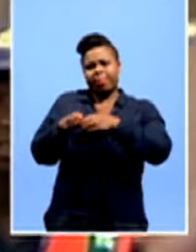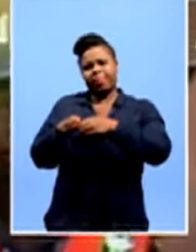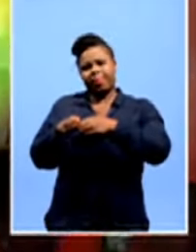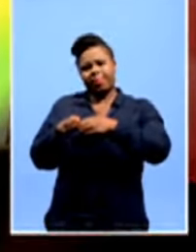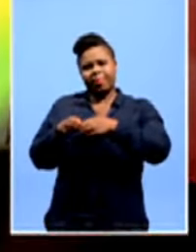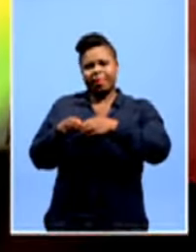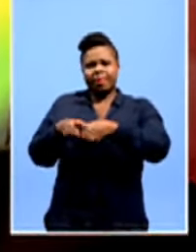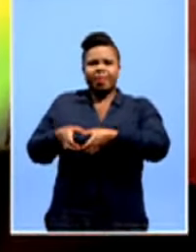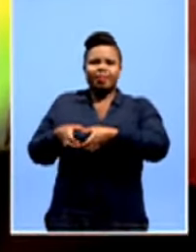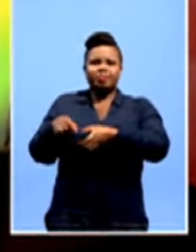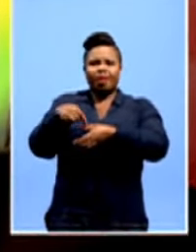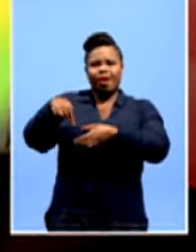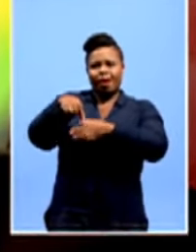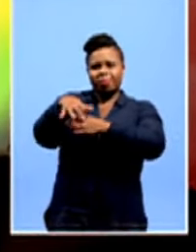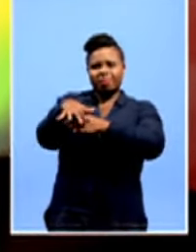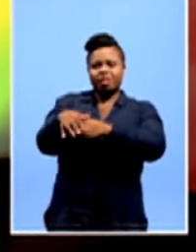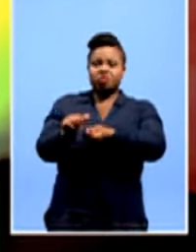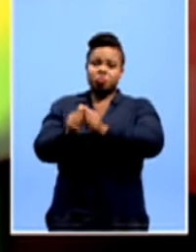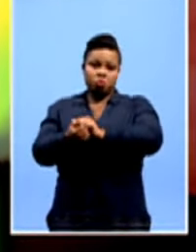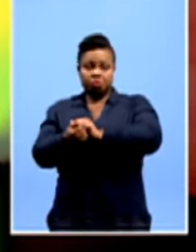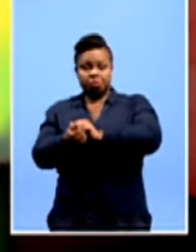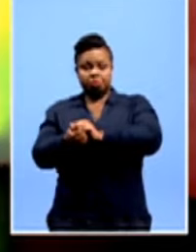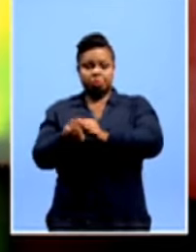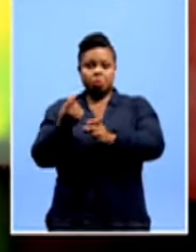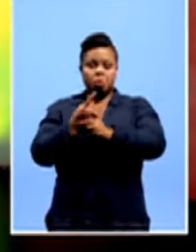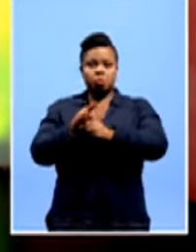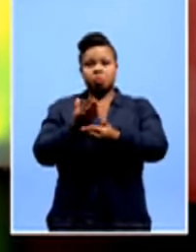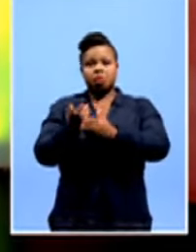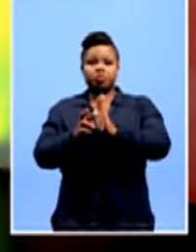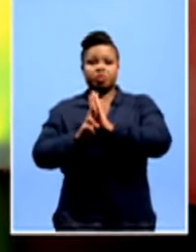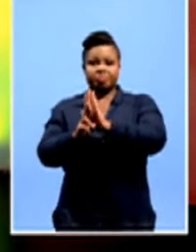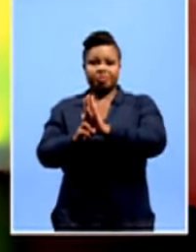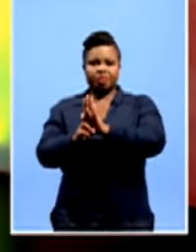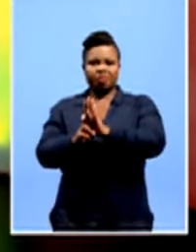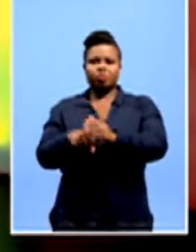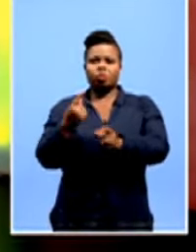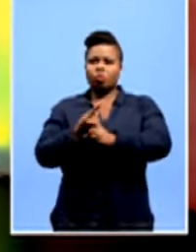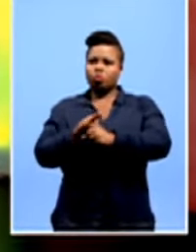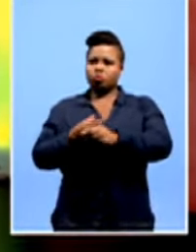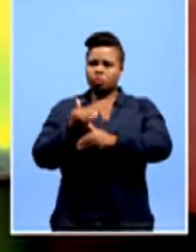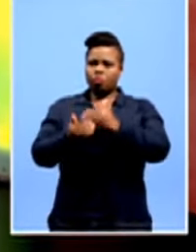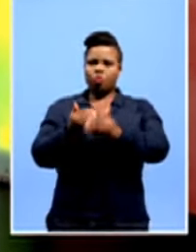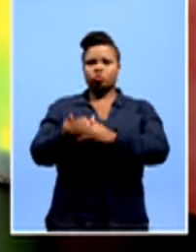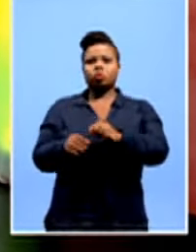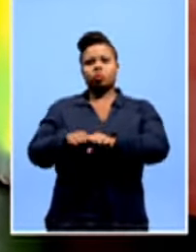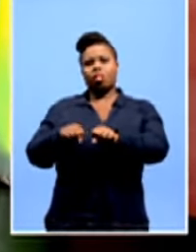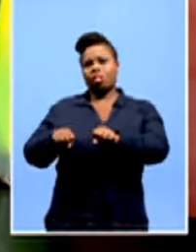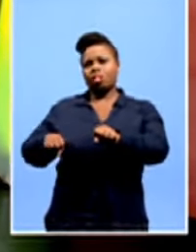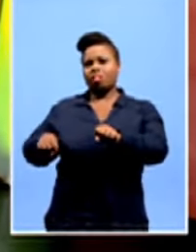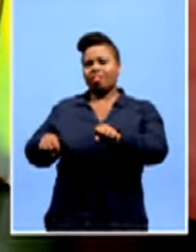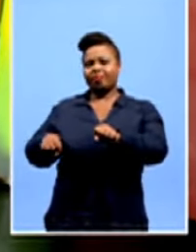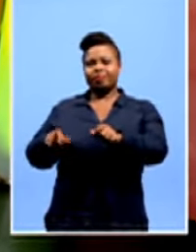outside sport or who purport to be sports representatives delaying the process and making